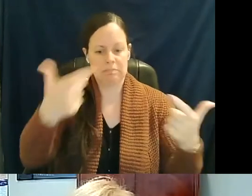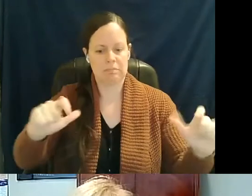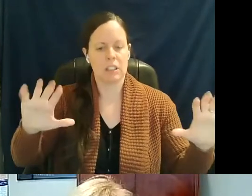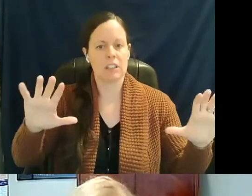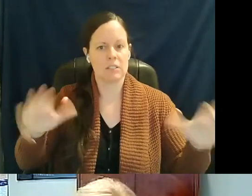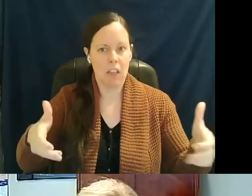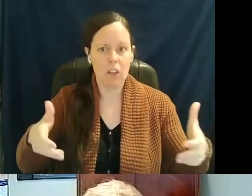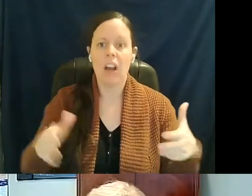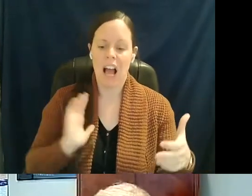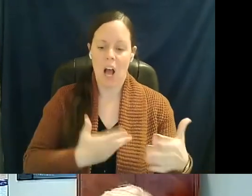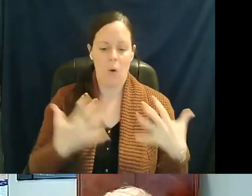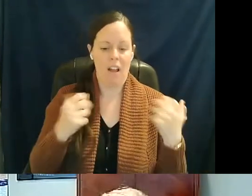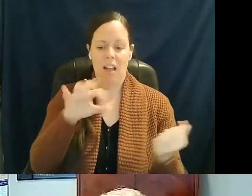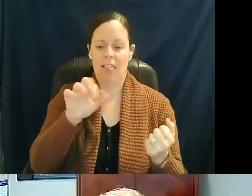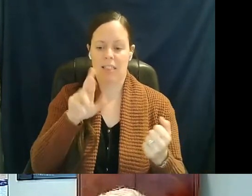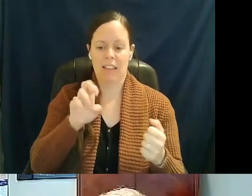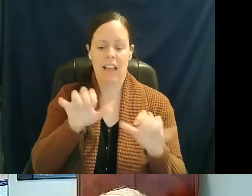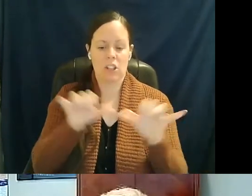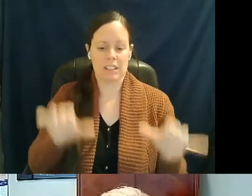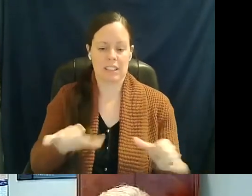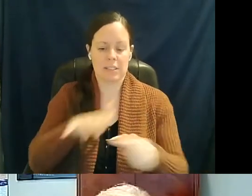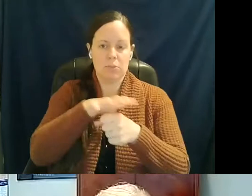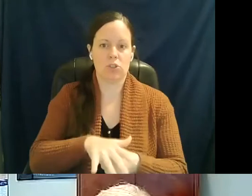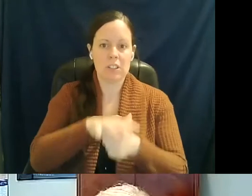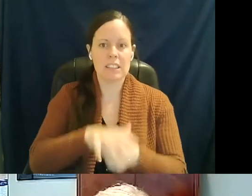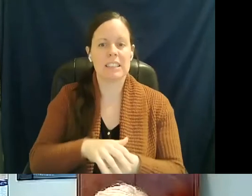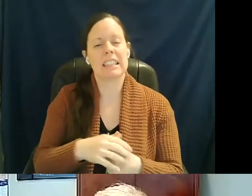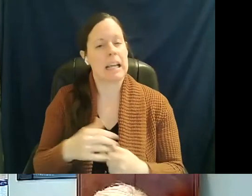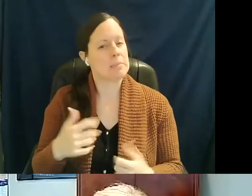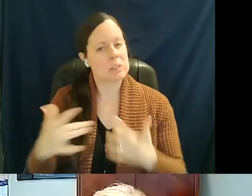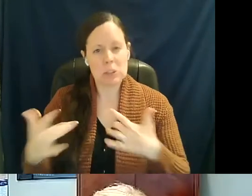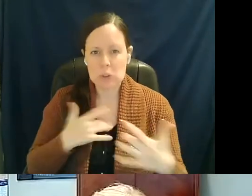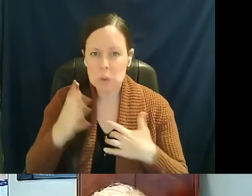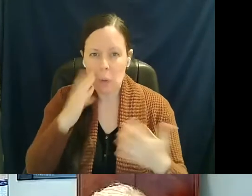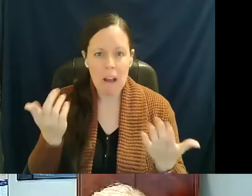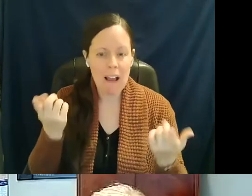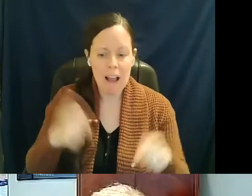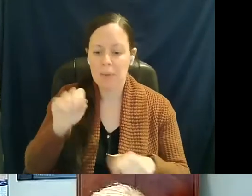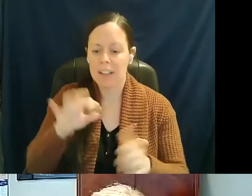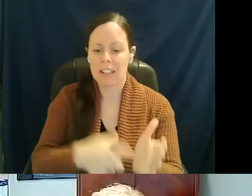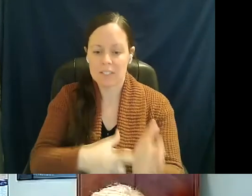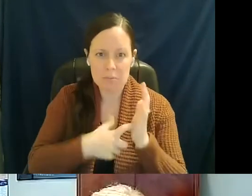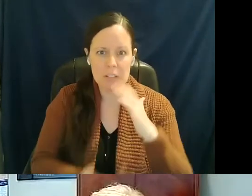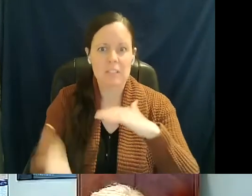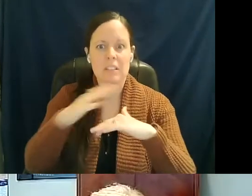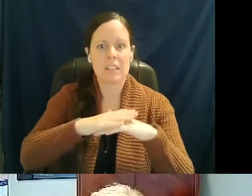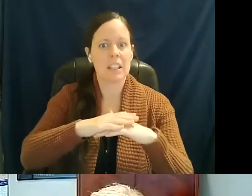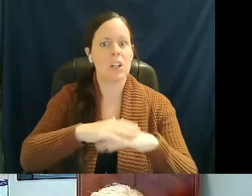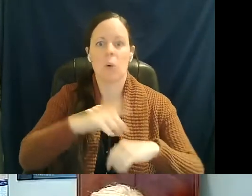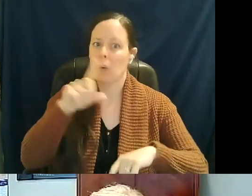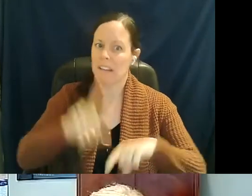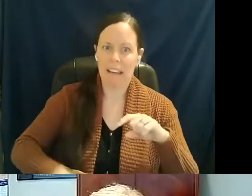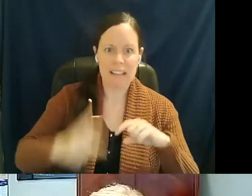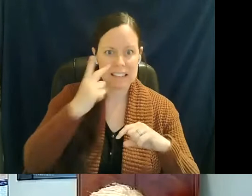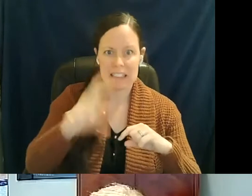stressed. Our I fear what will happen if demand increases. Our hospitals can't weather another doubling of daily cases.